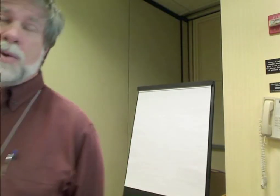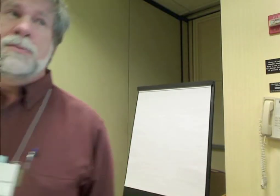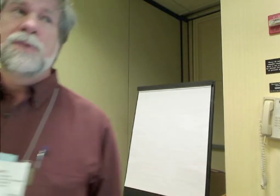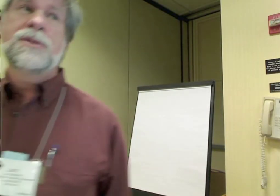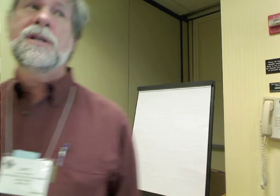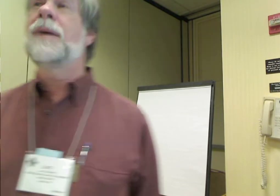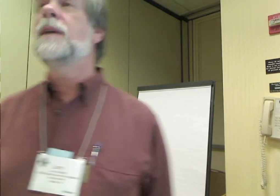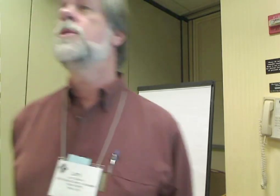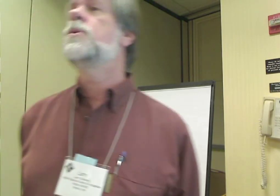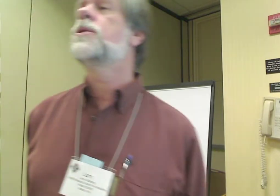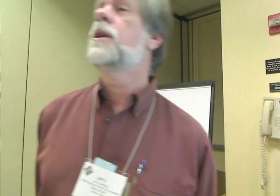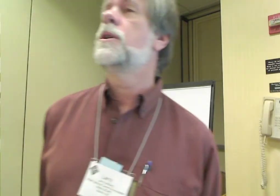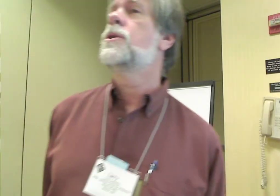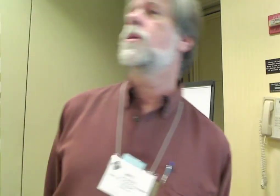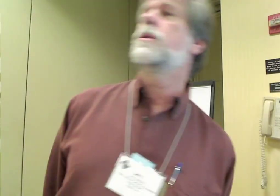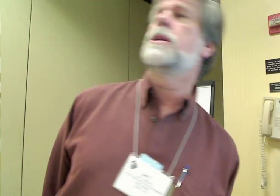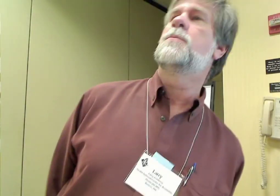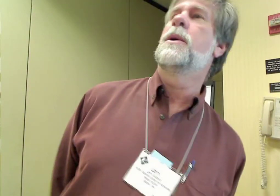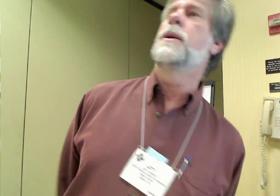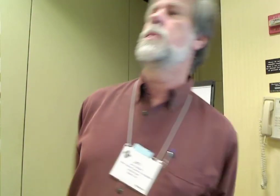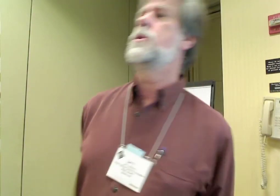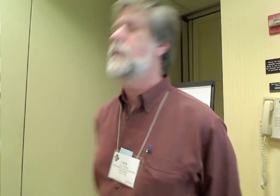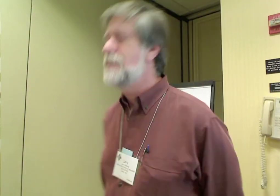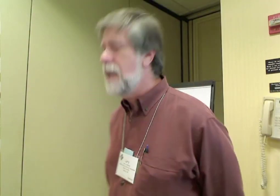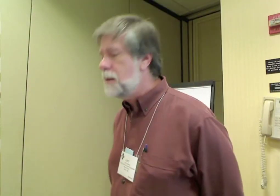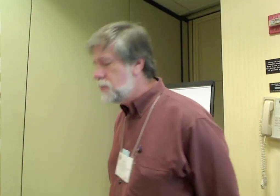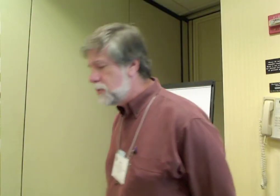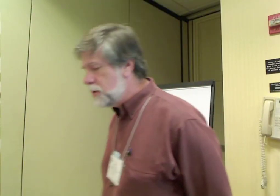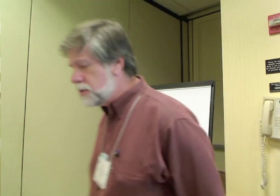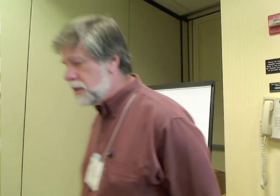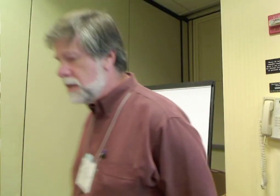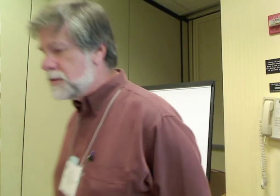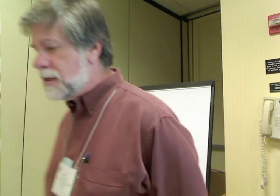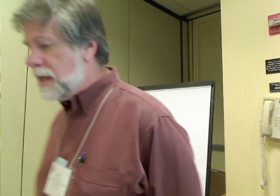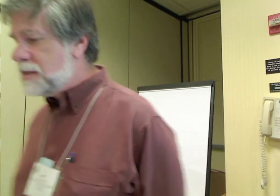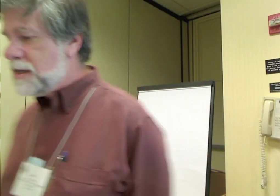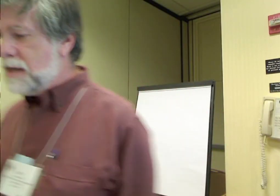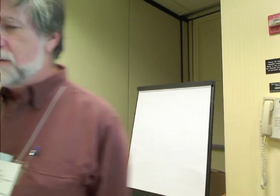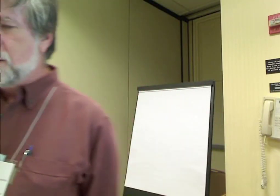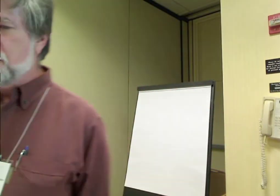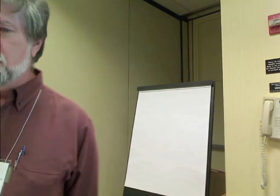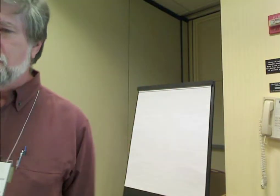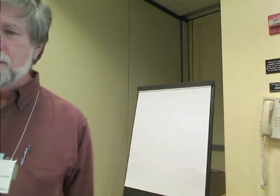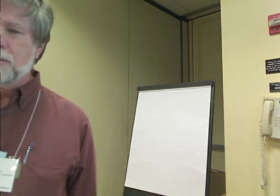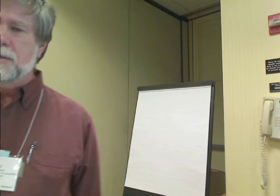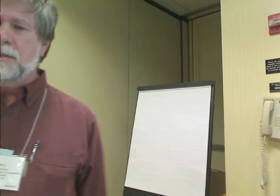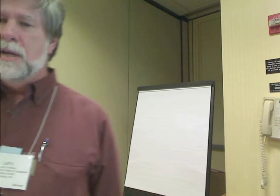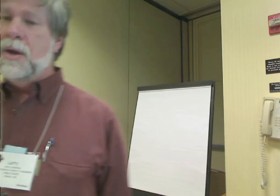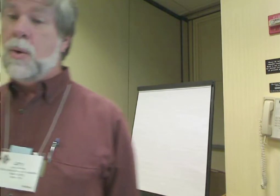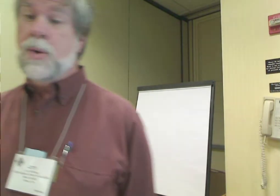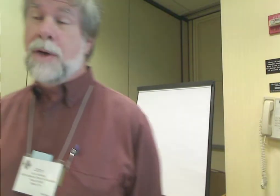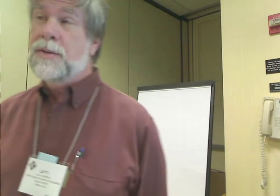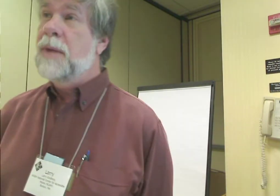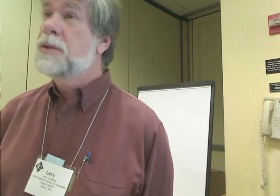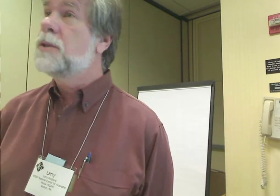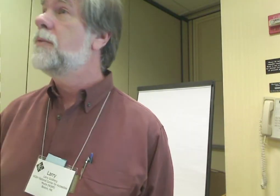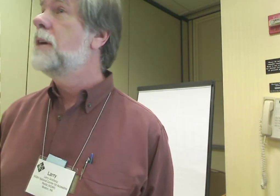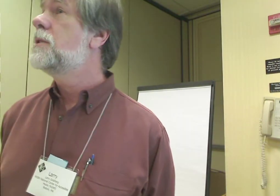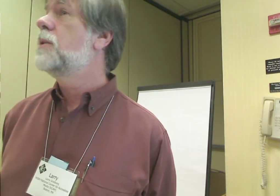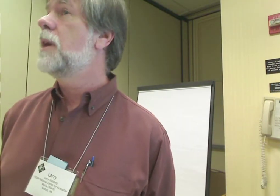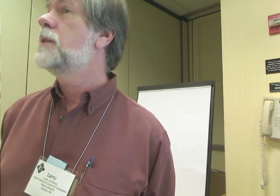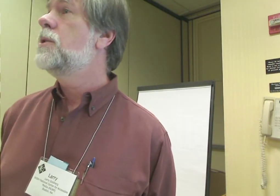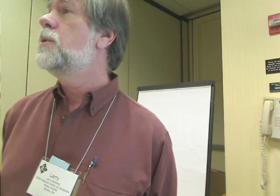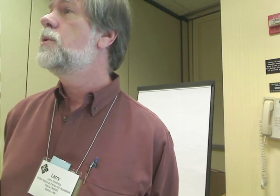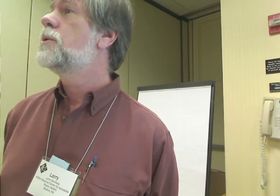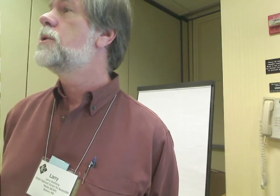And it's when the museum and the user can control the experience, when you can adapt it for yourself. There's a lot of settings on your devices where you have a special